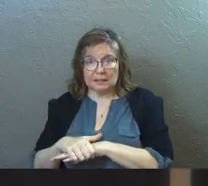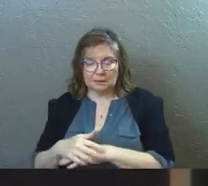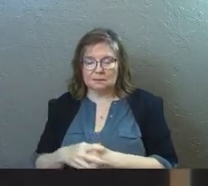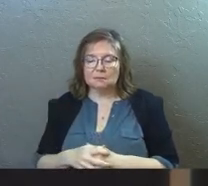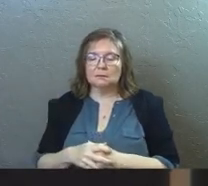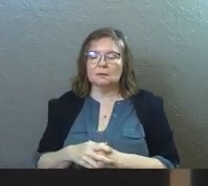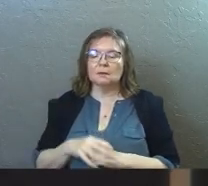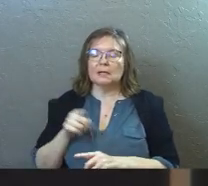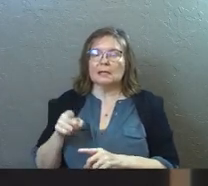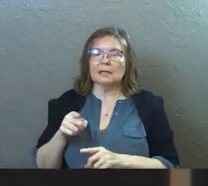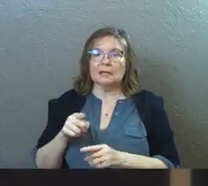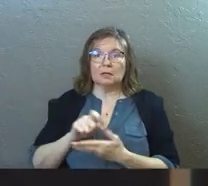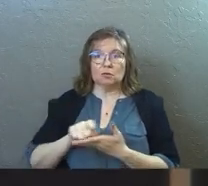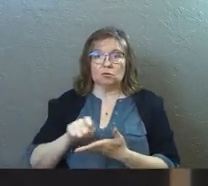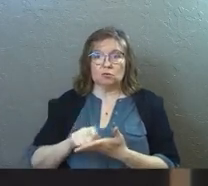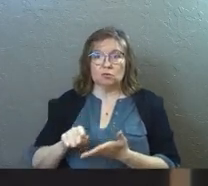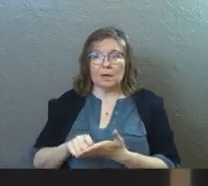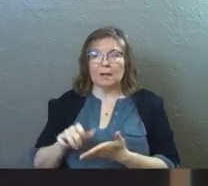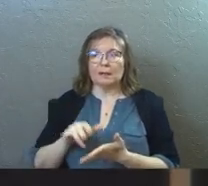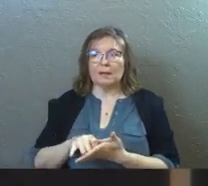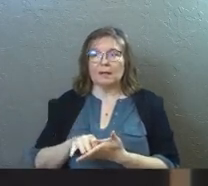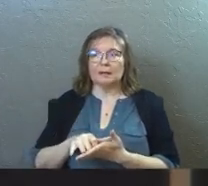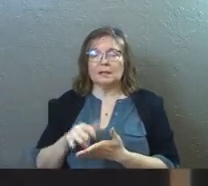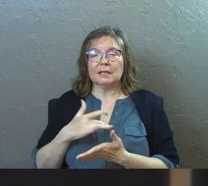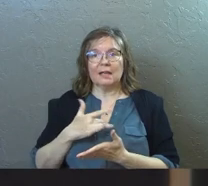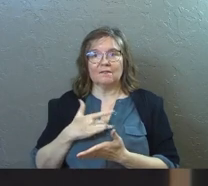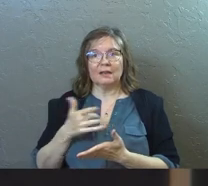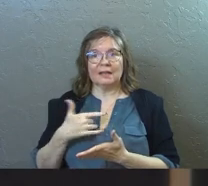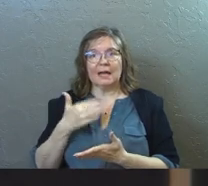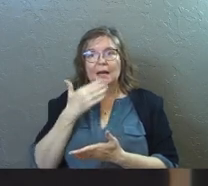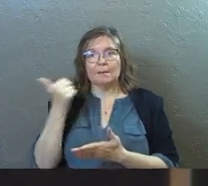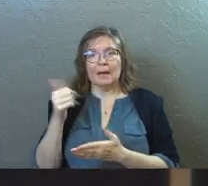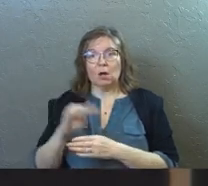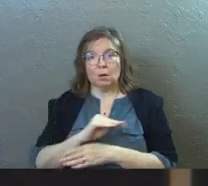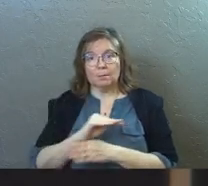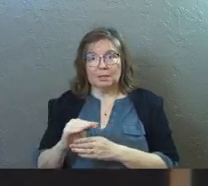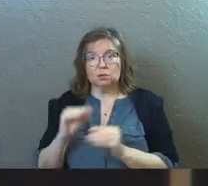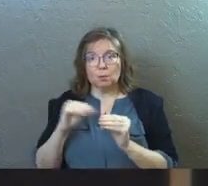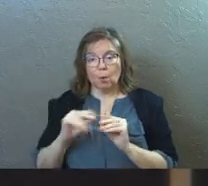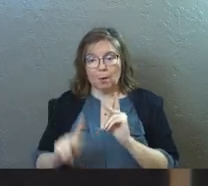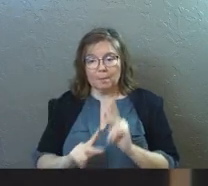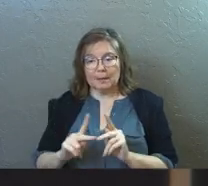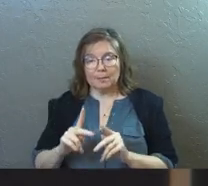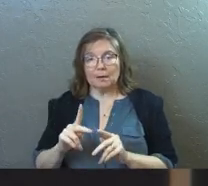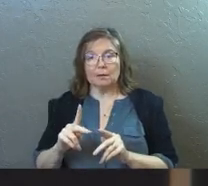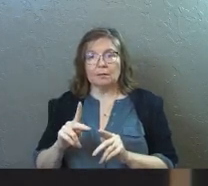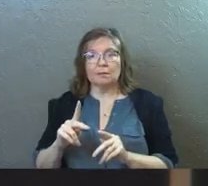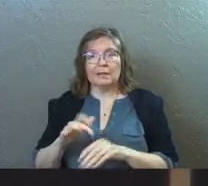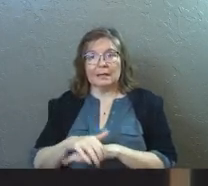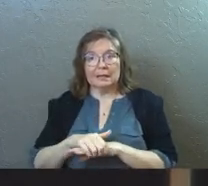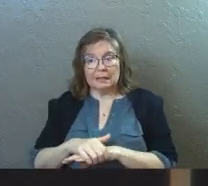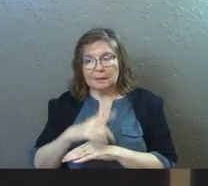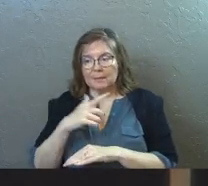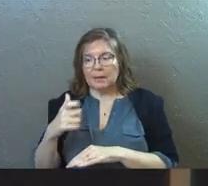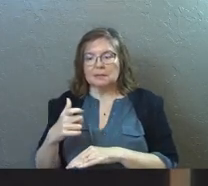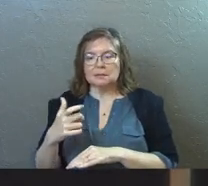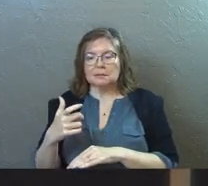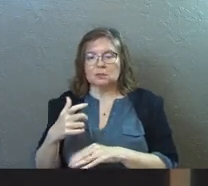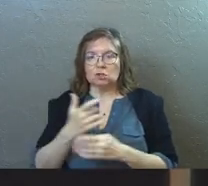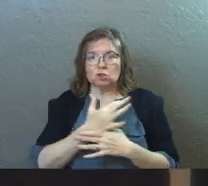And he kind of writes that he felt like he'd have a better ministry to more people in London, England because